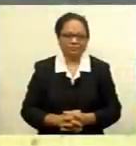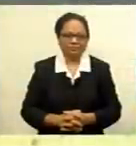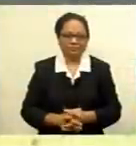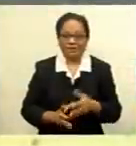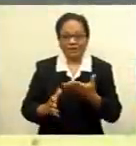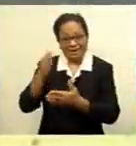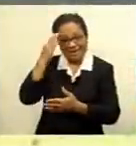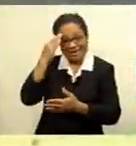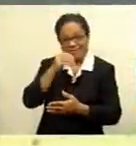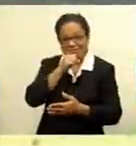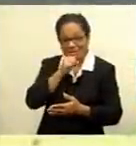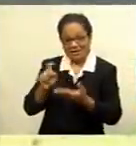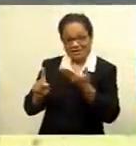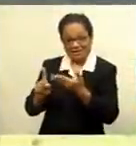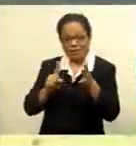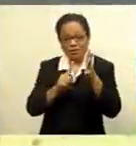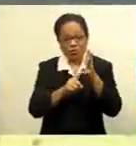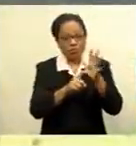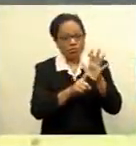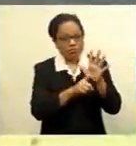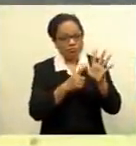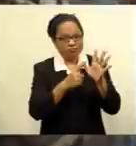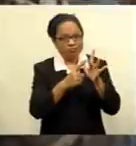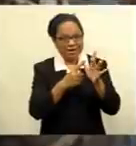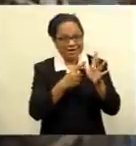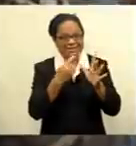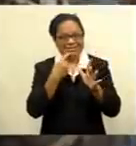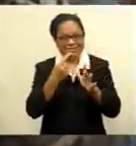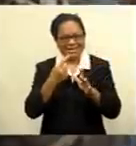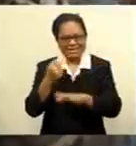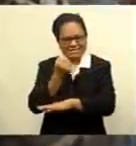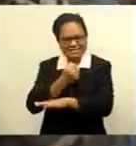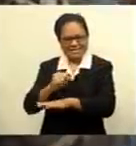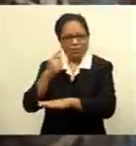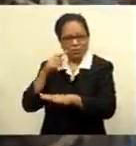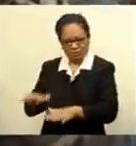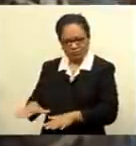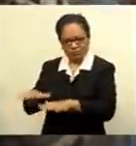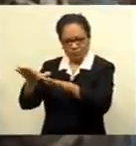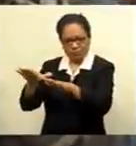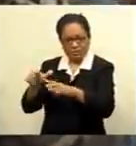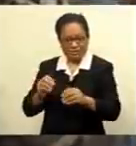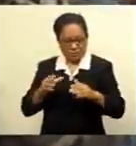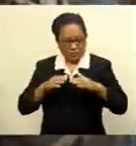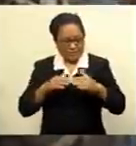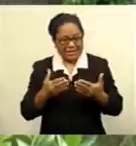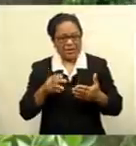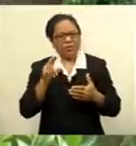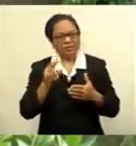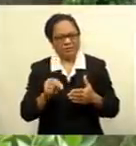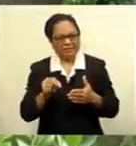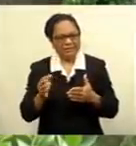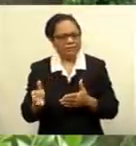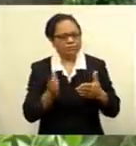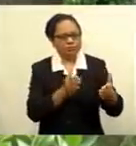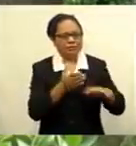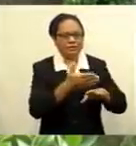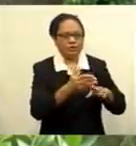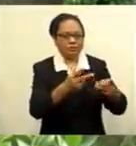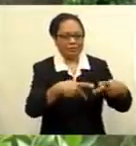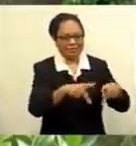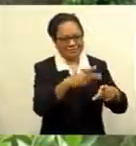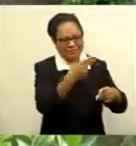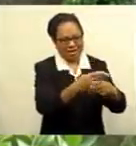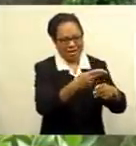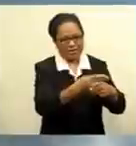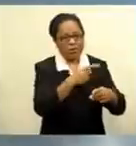Turanganikoro Uraya Voetimbau says with water levels rising, they have no option but to look for other new locations for farming to cater for their